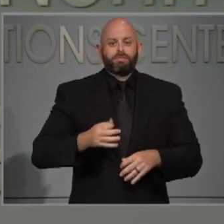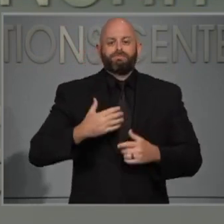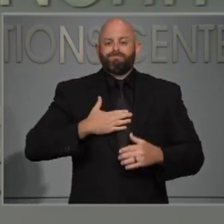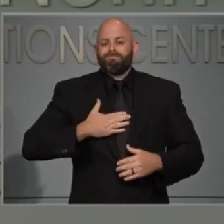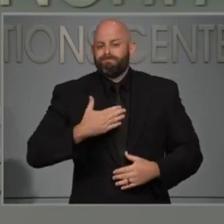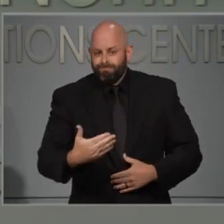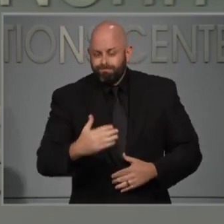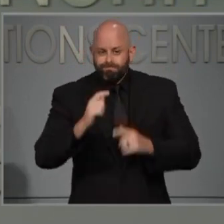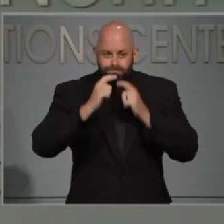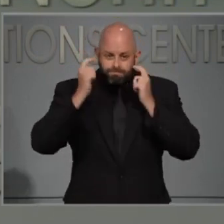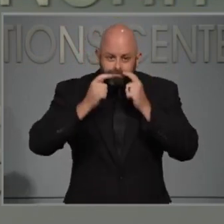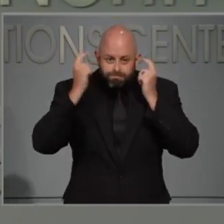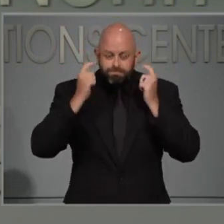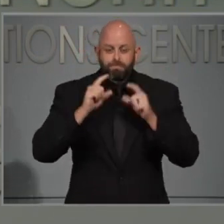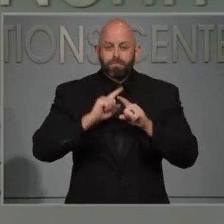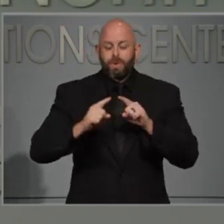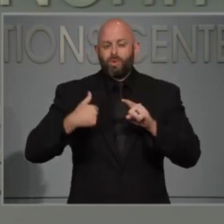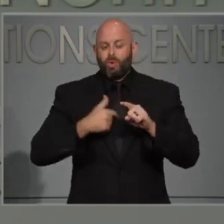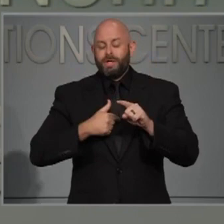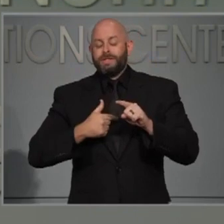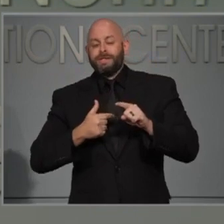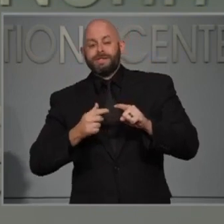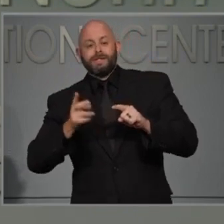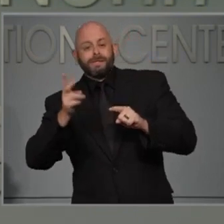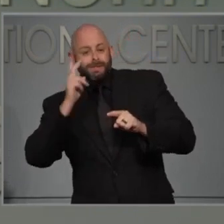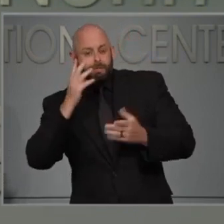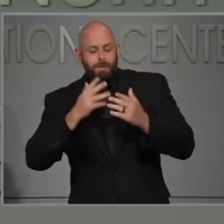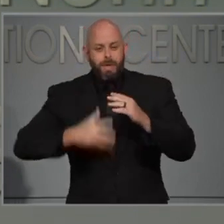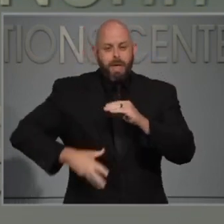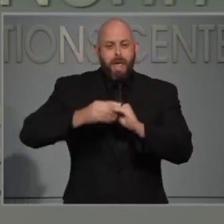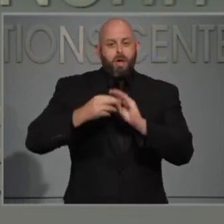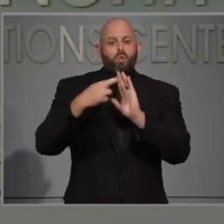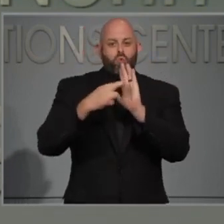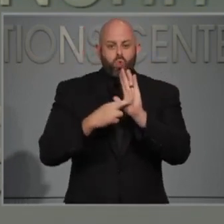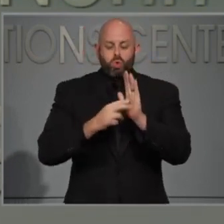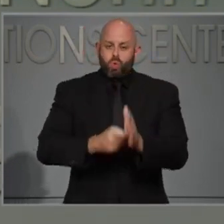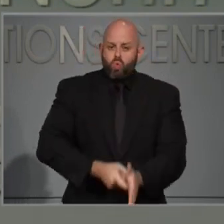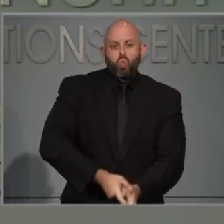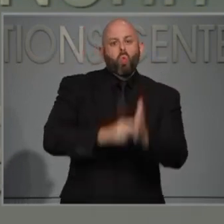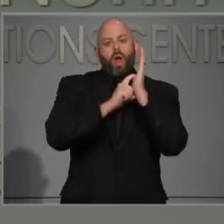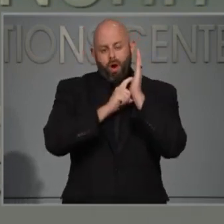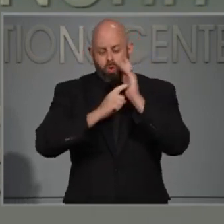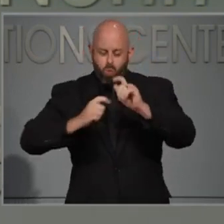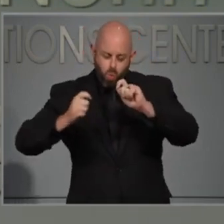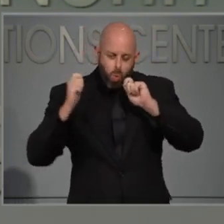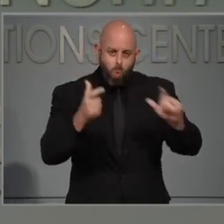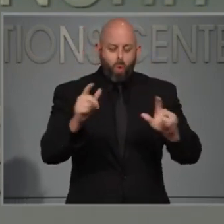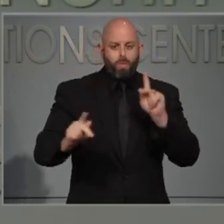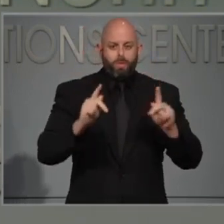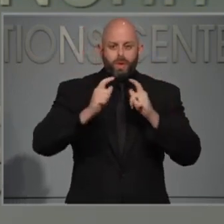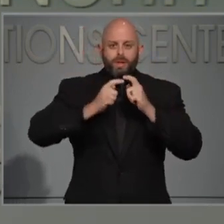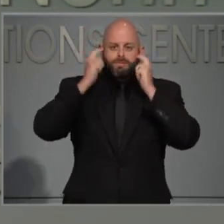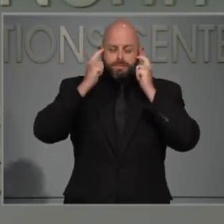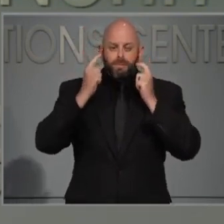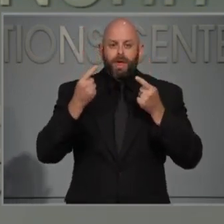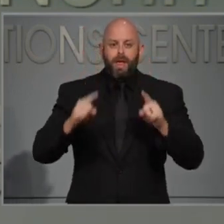rules to potentially make these mandatory. I'll let Dr. Cohen say a word or two about that, too.